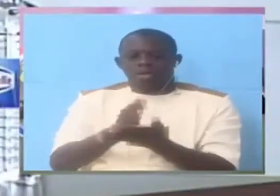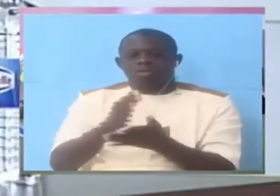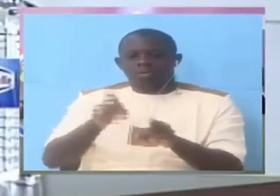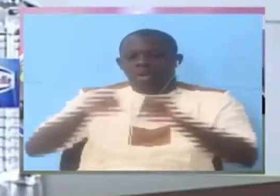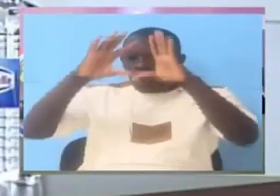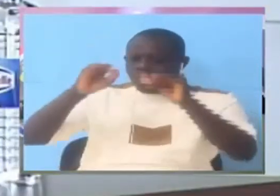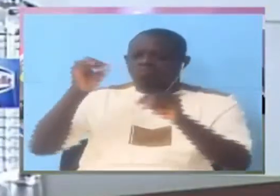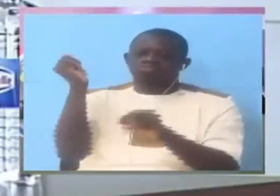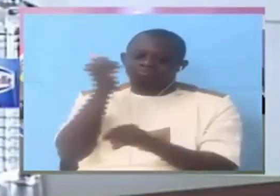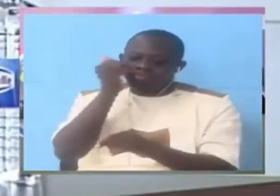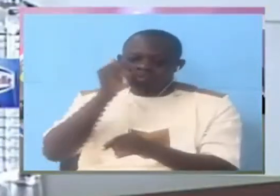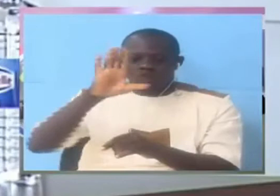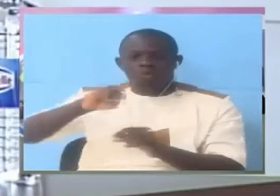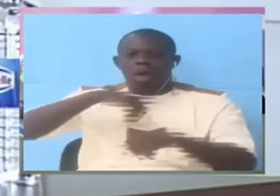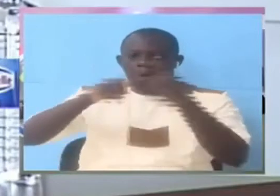resources.